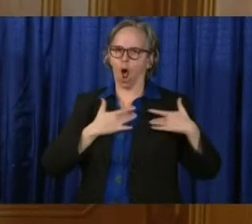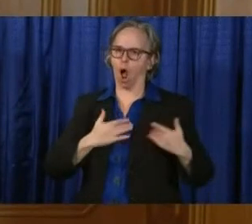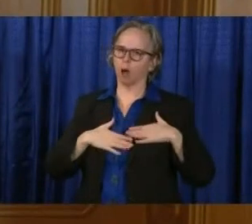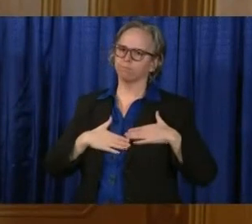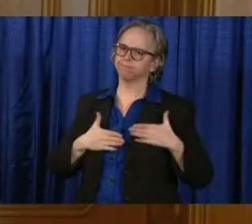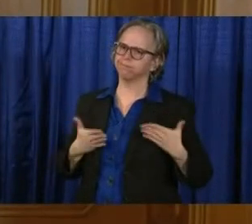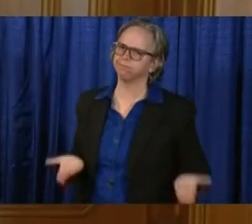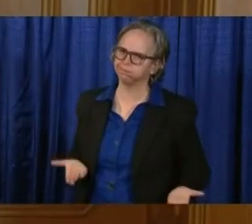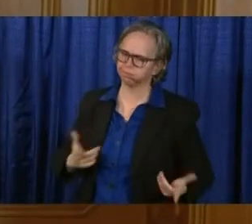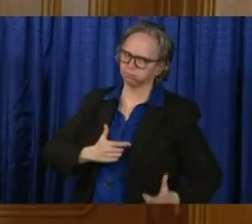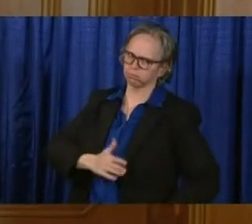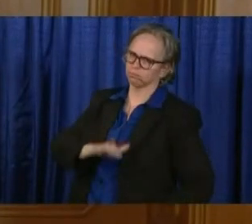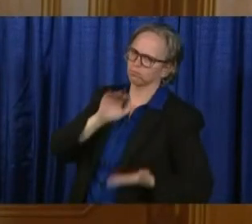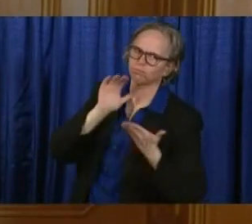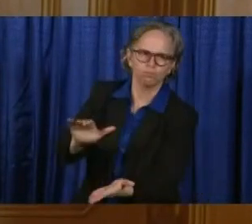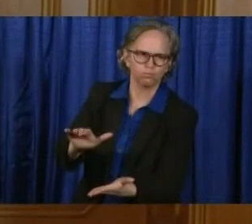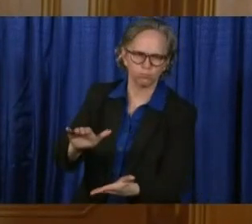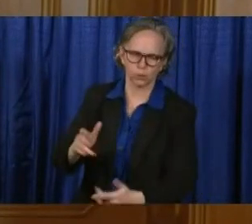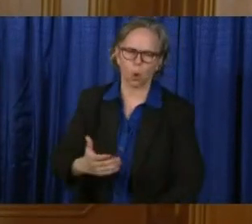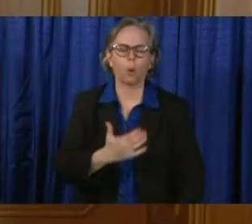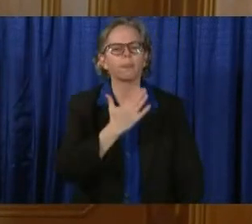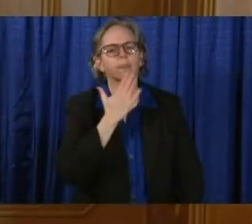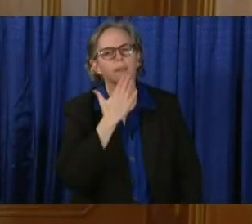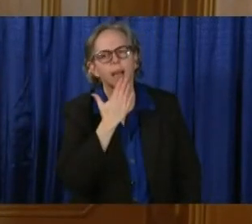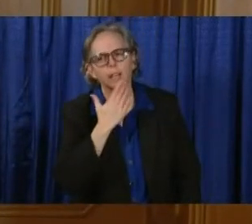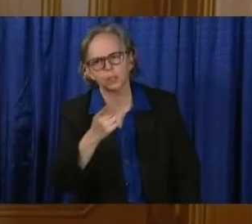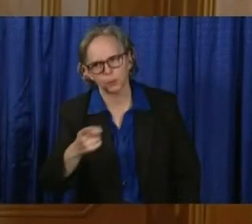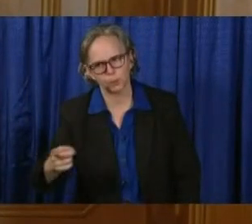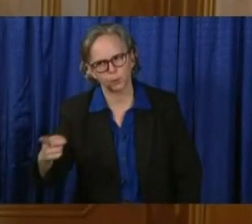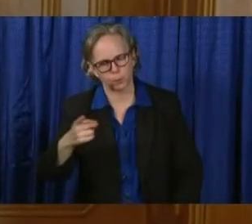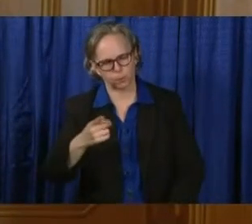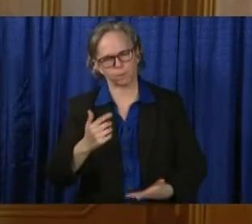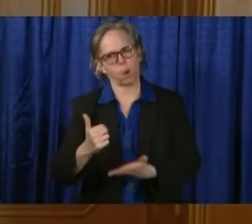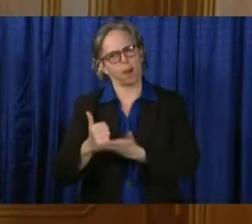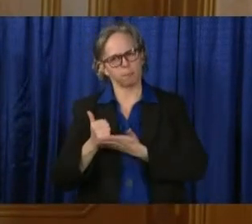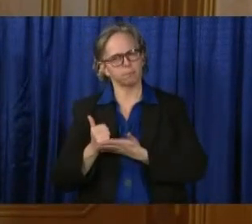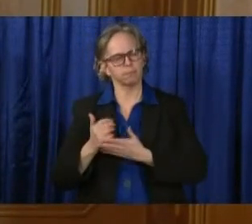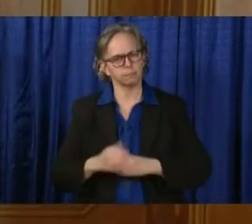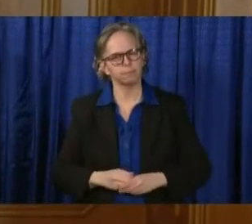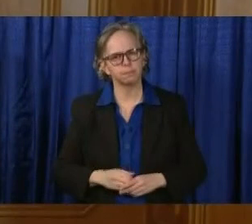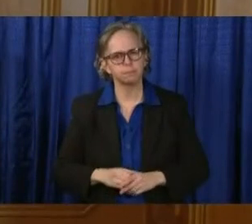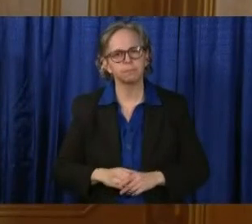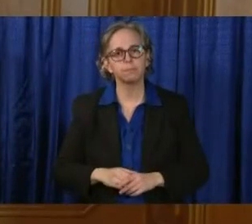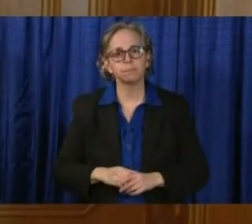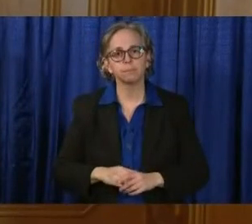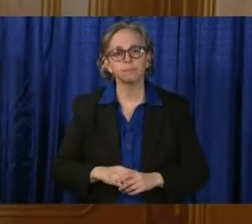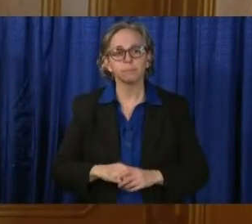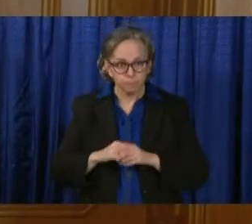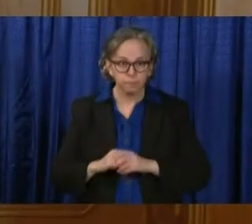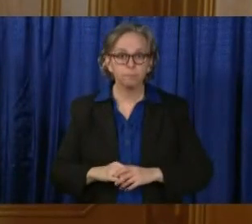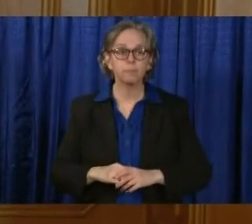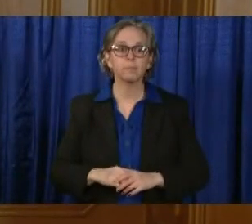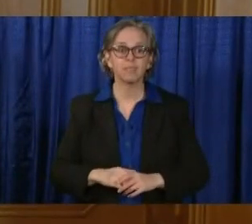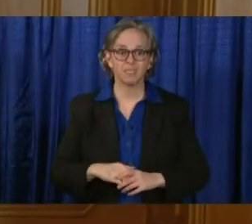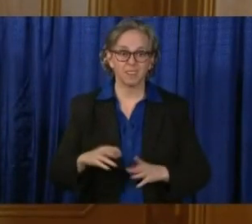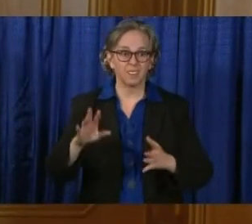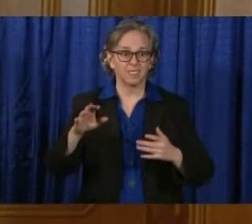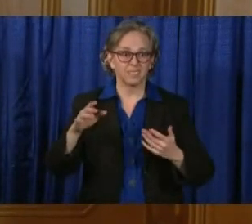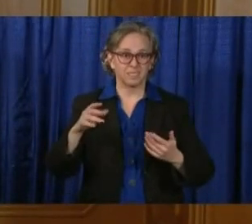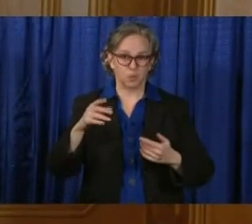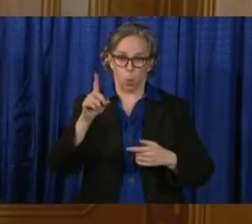Thank you for coming forward. We've had at least 1,400 Ohio